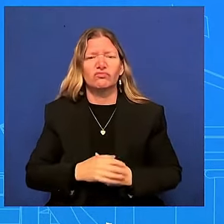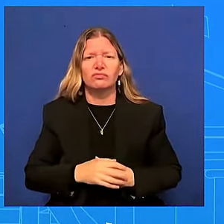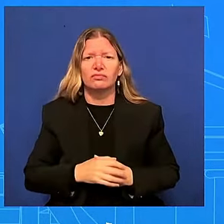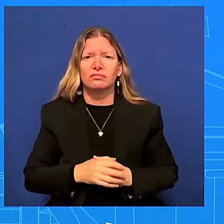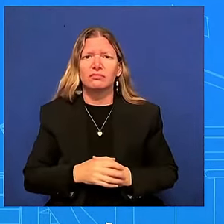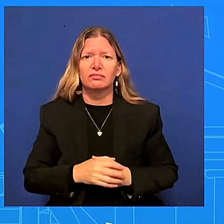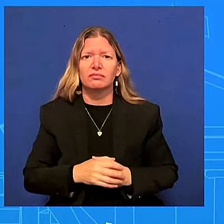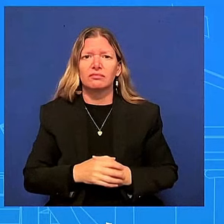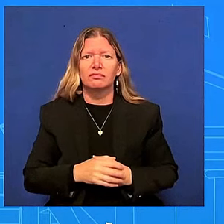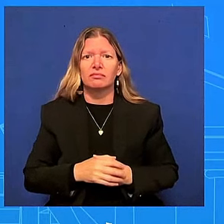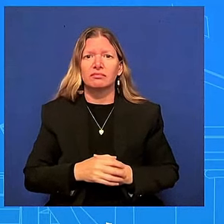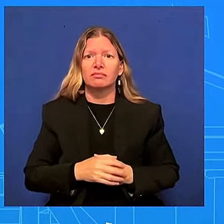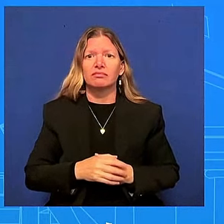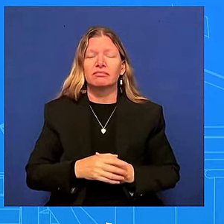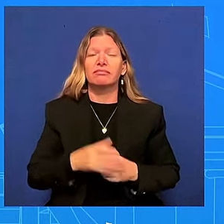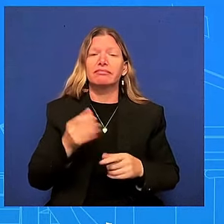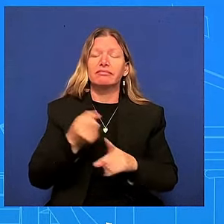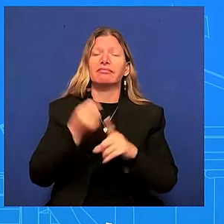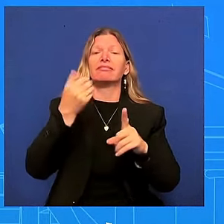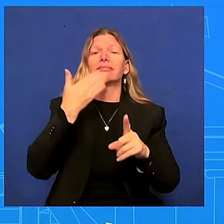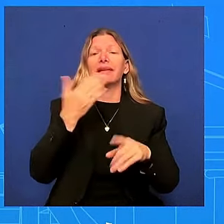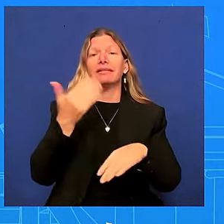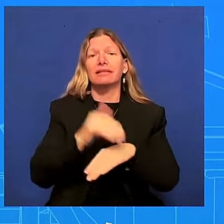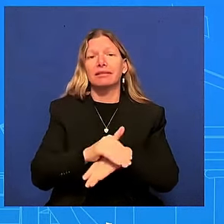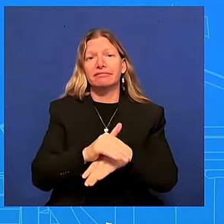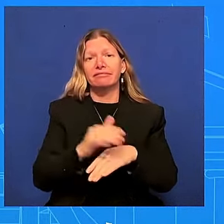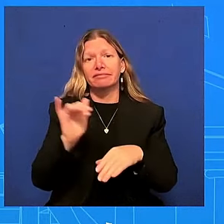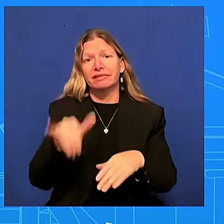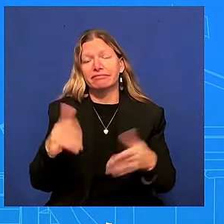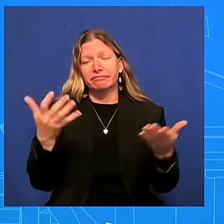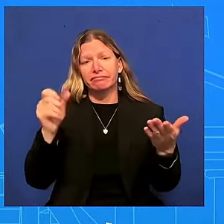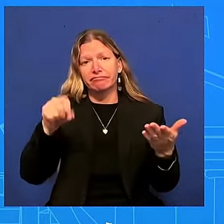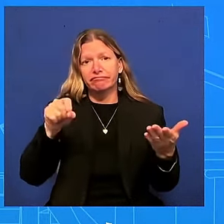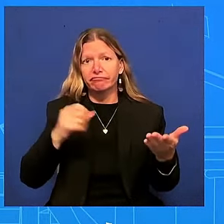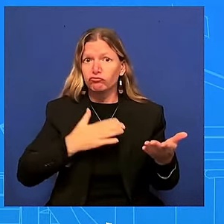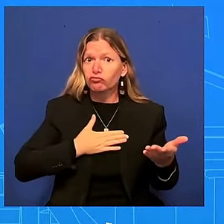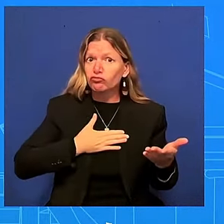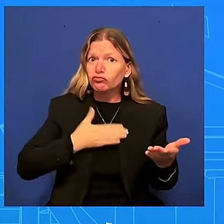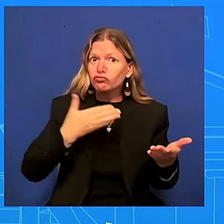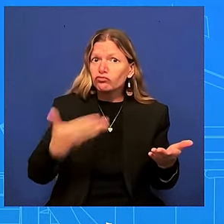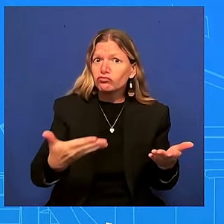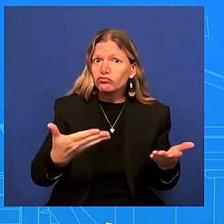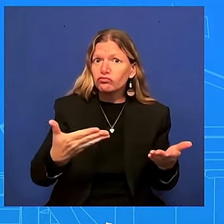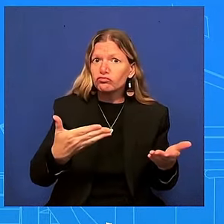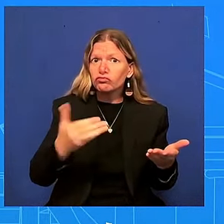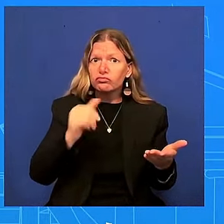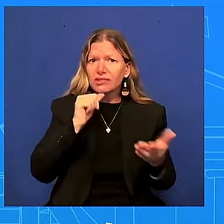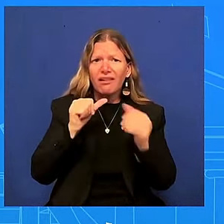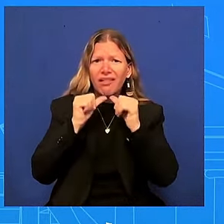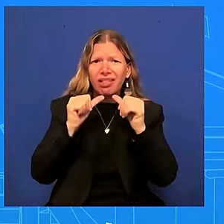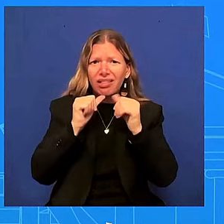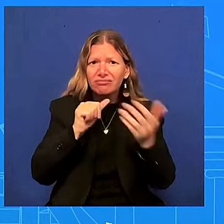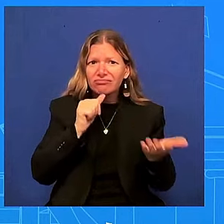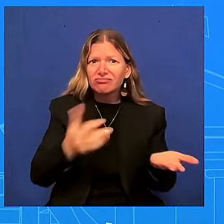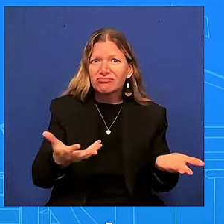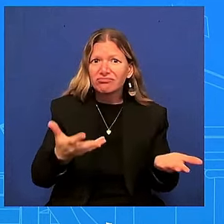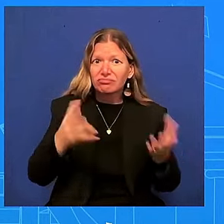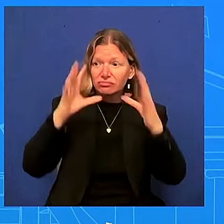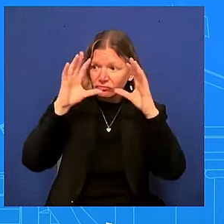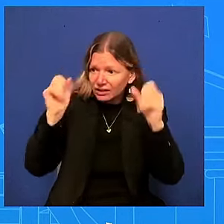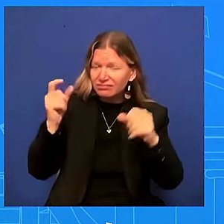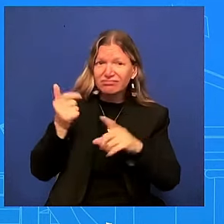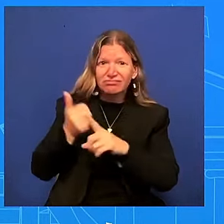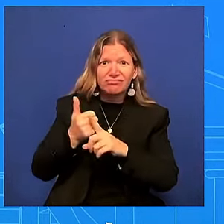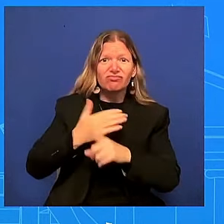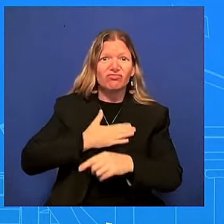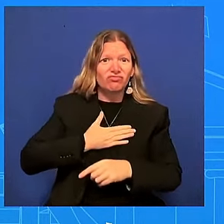night he did and we are admitting that owning up to that you heard the president speak to that and i think that's important uh uh for